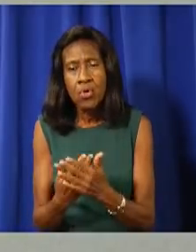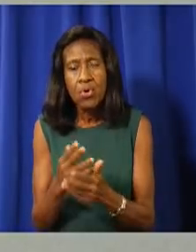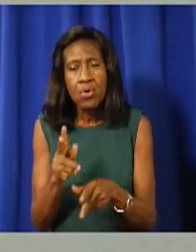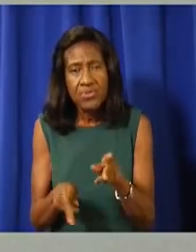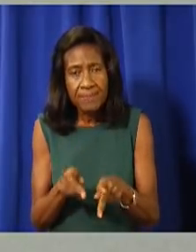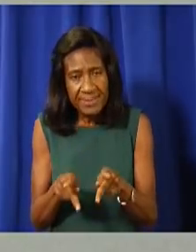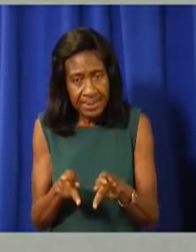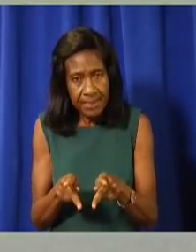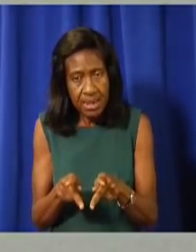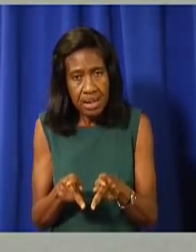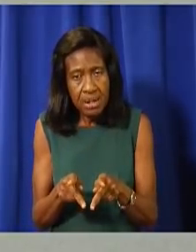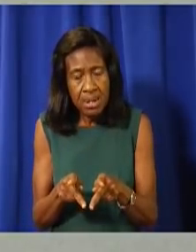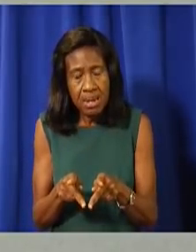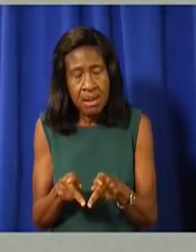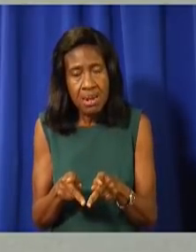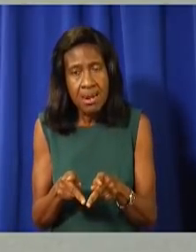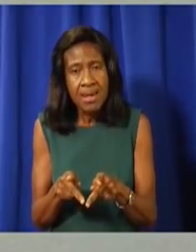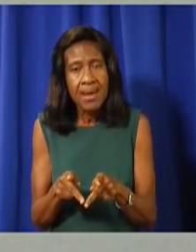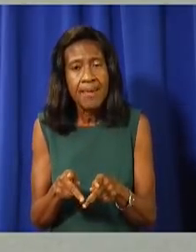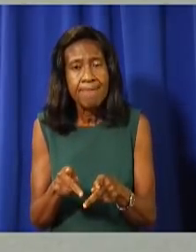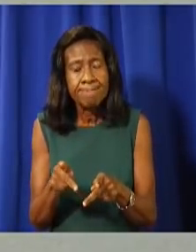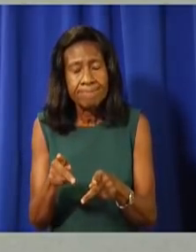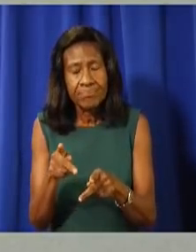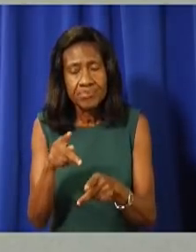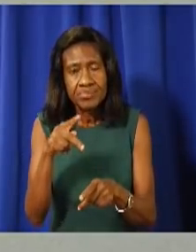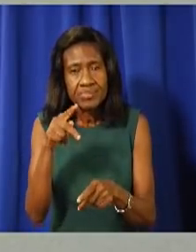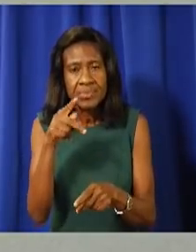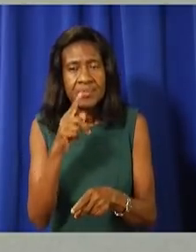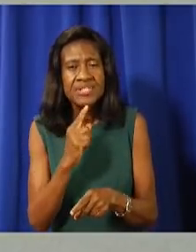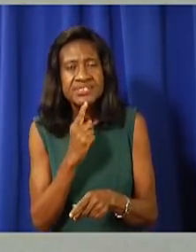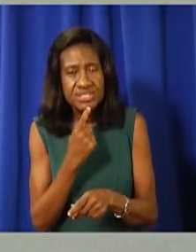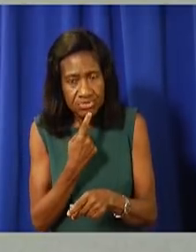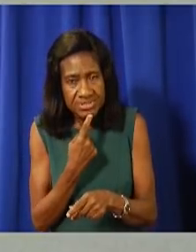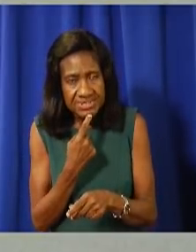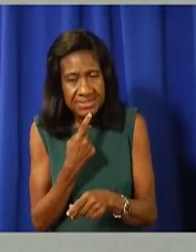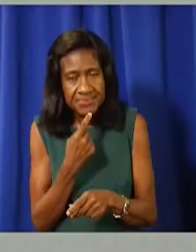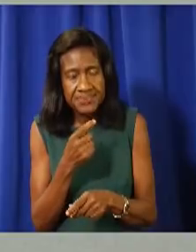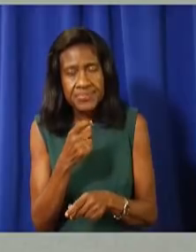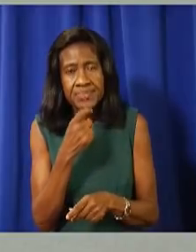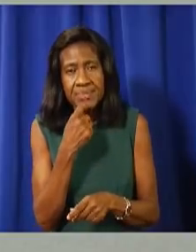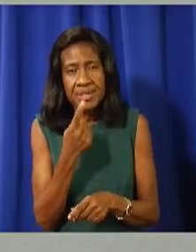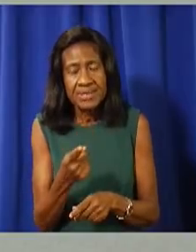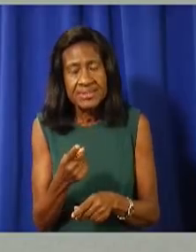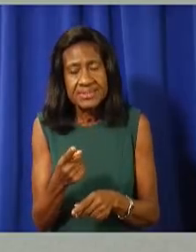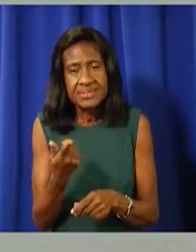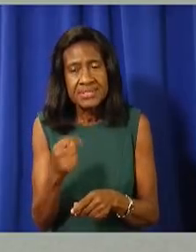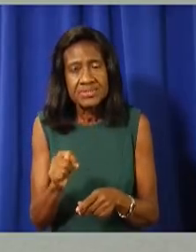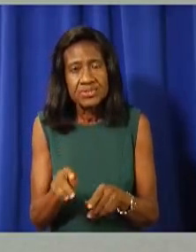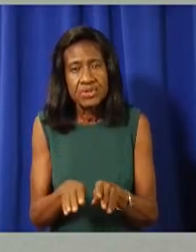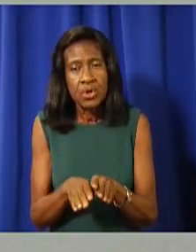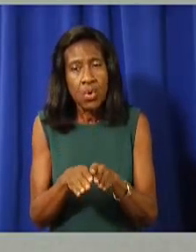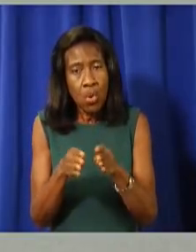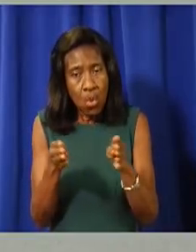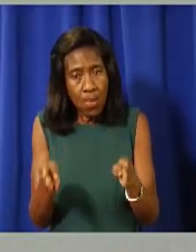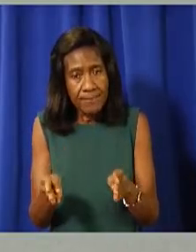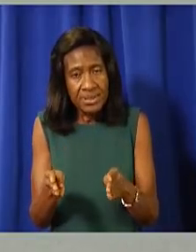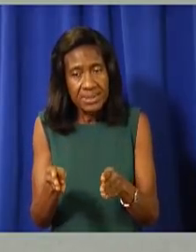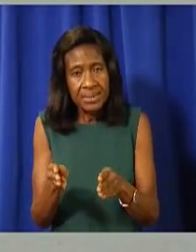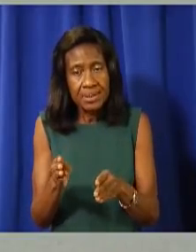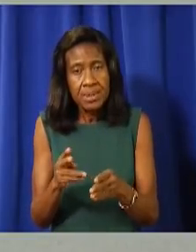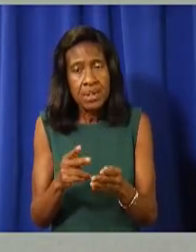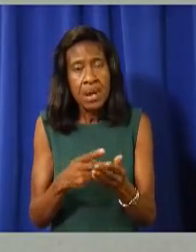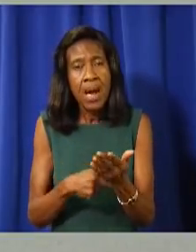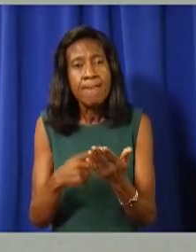patient. The Civil Service is working very hard, fine tuning advice to ministers about the reopening program and using up to date